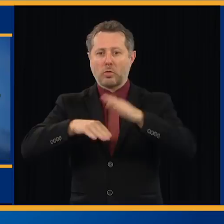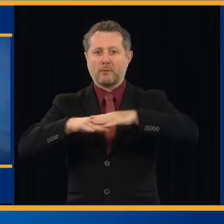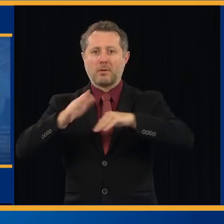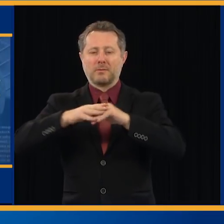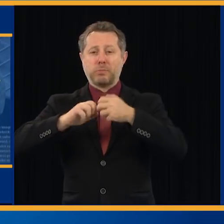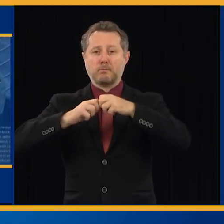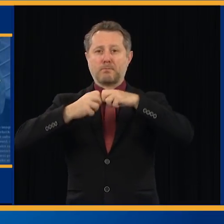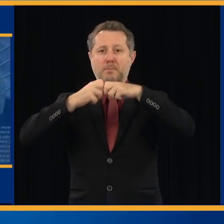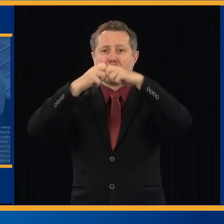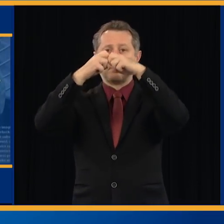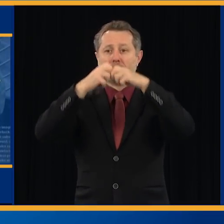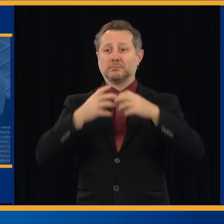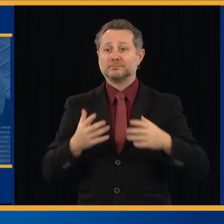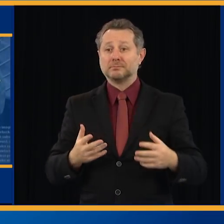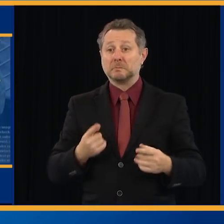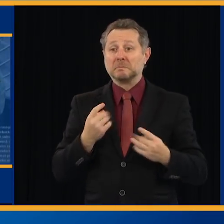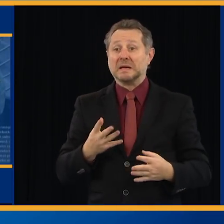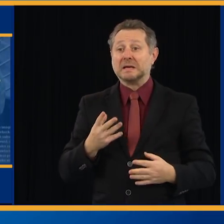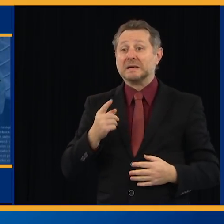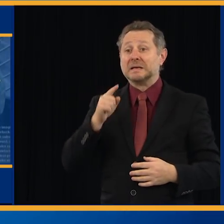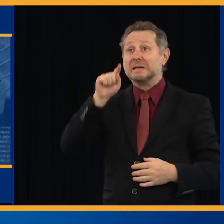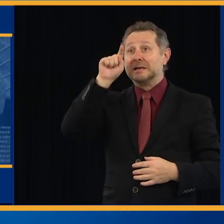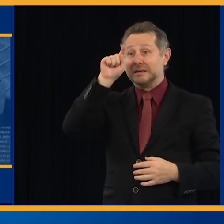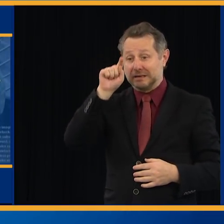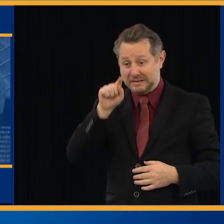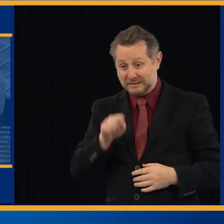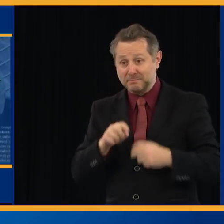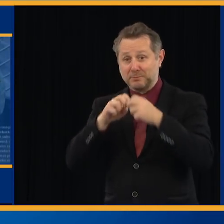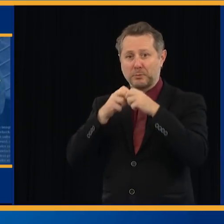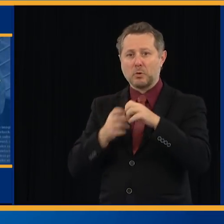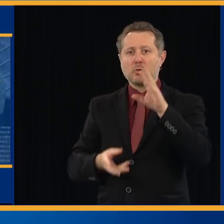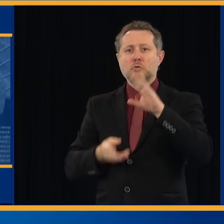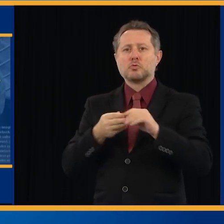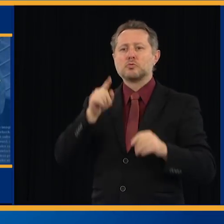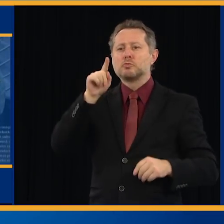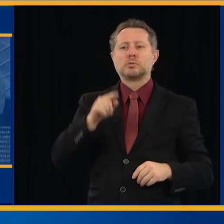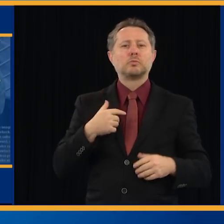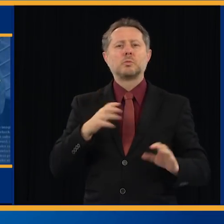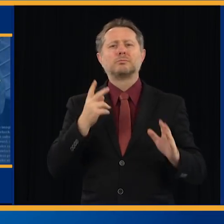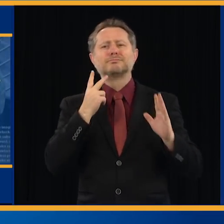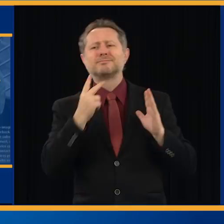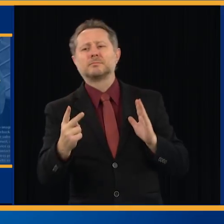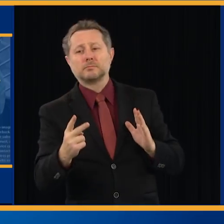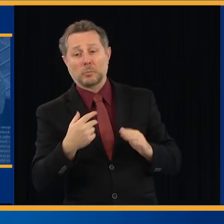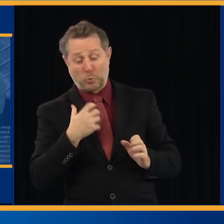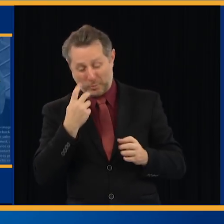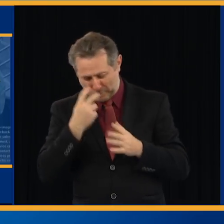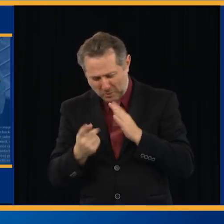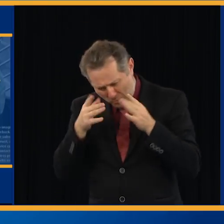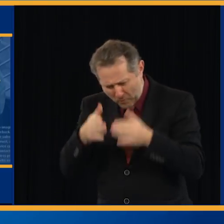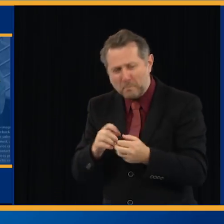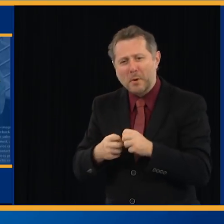often unforeseen. We have that now with the New York City subway system.